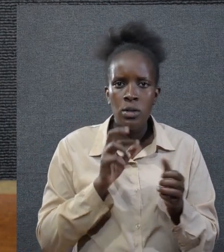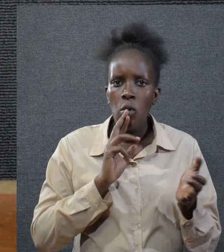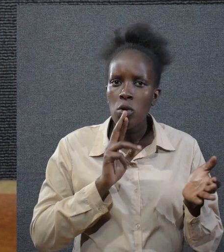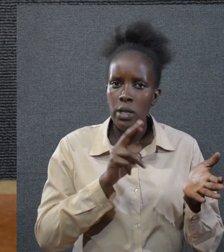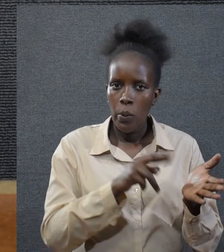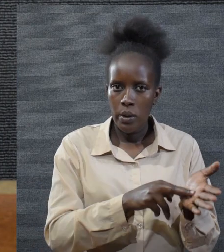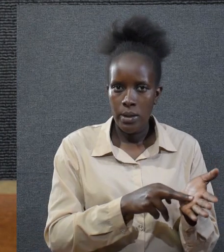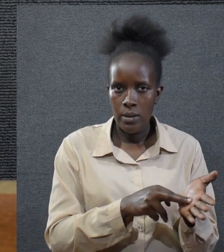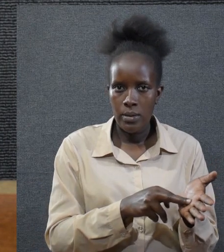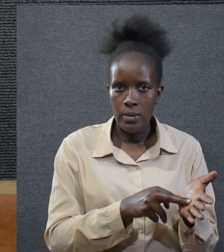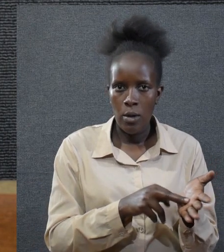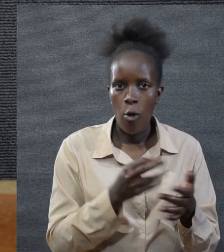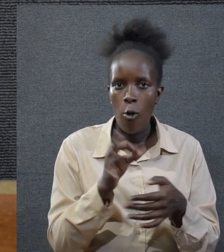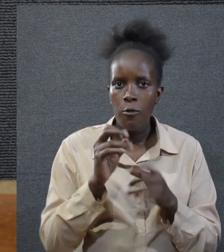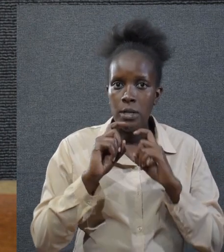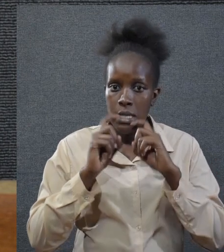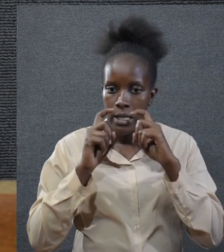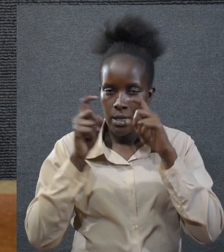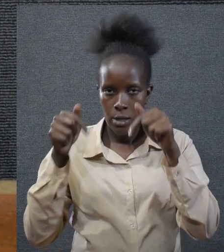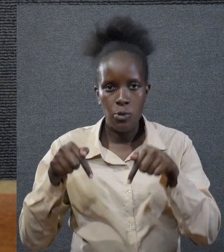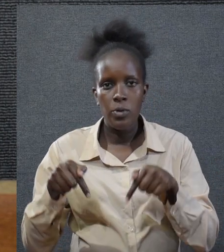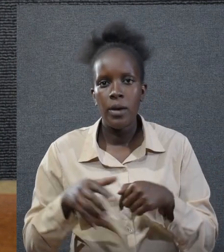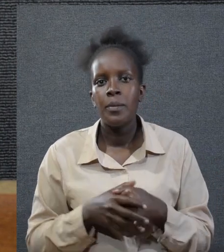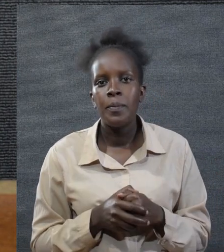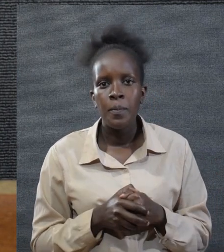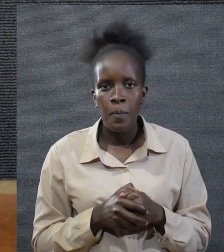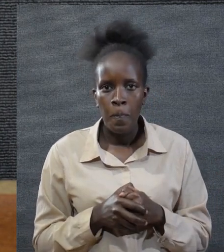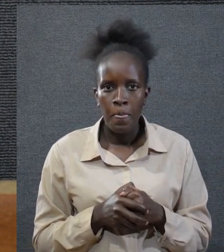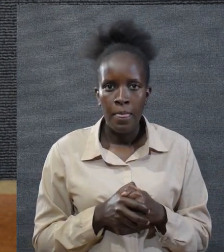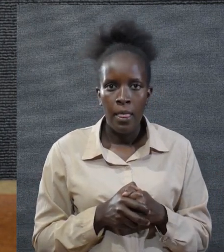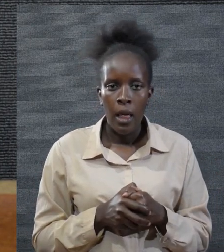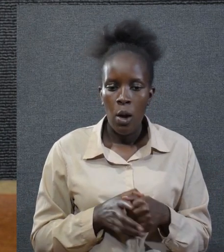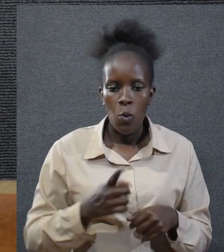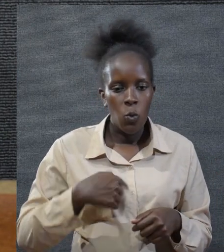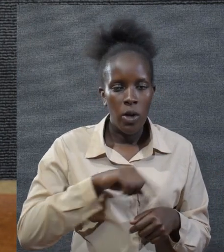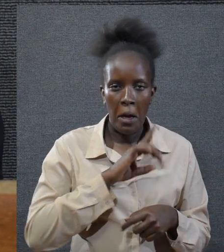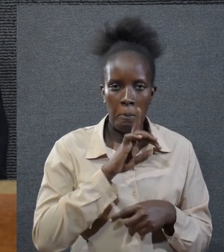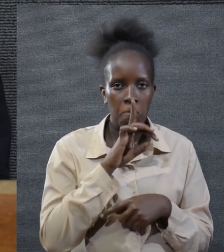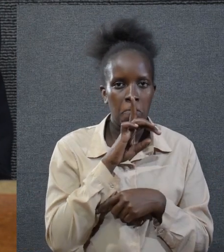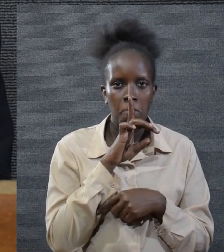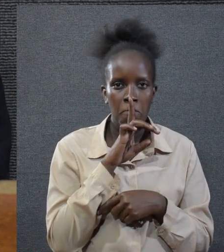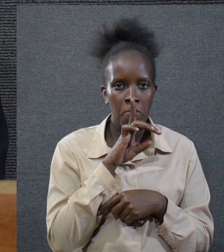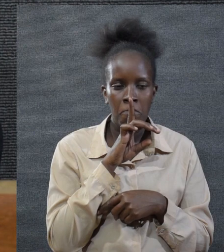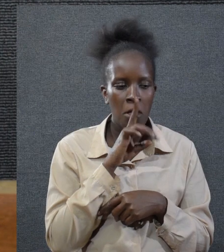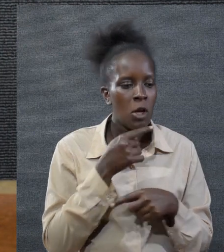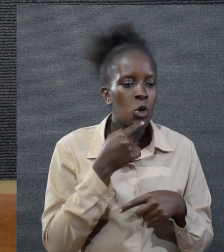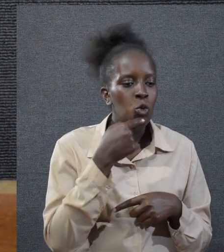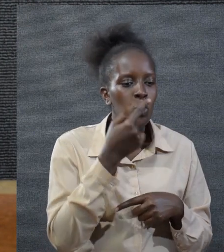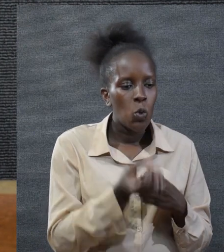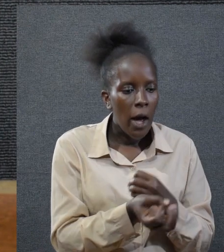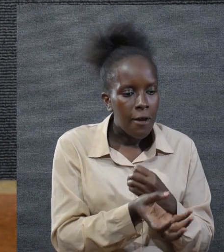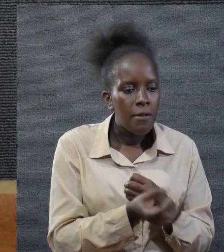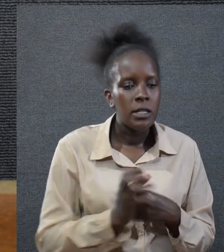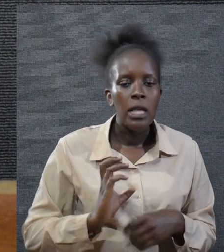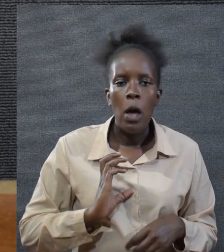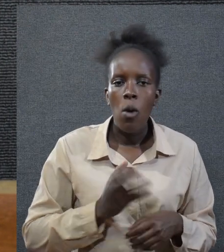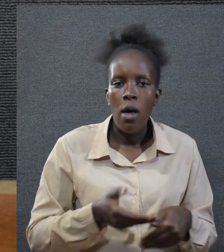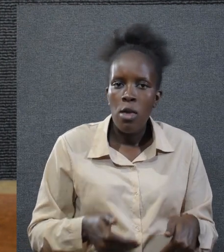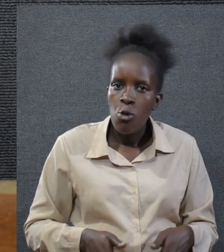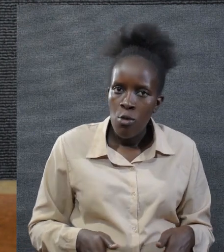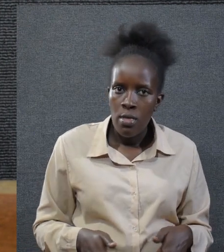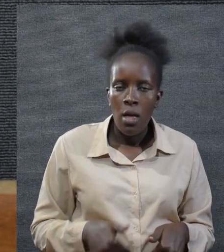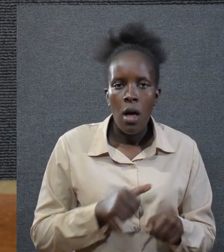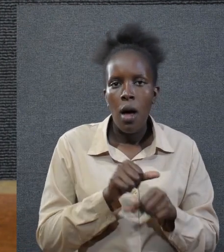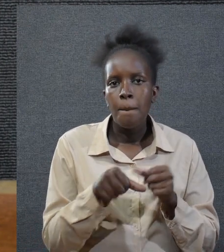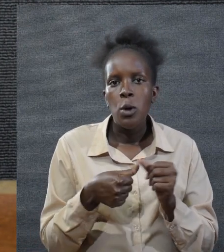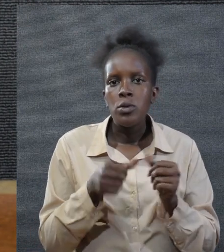about consequence of sin. Today, we are very silent to tell our